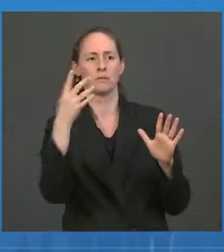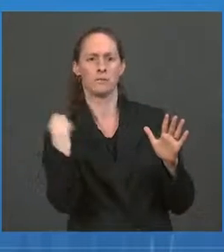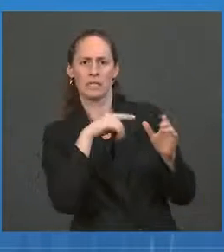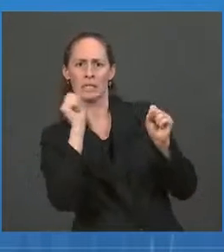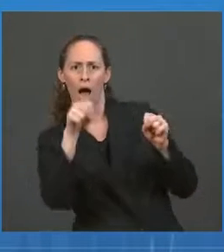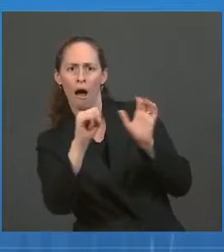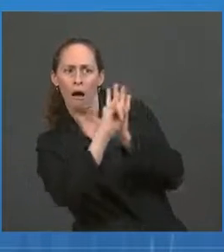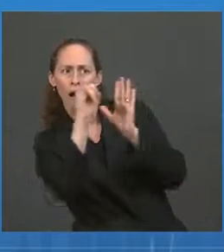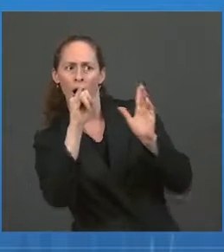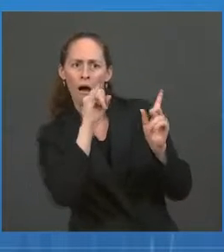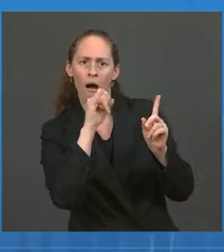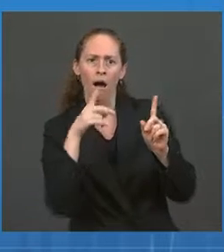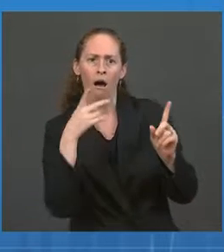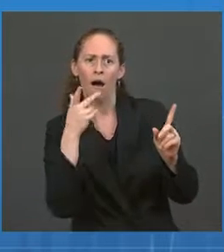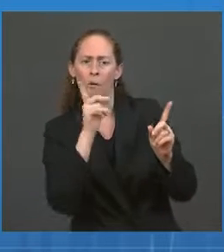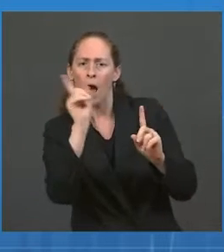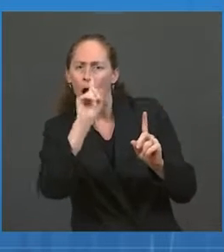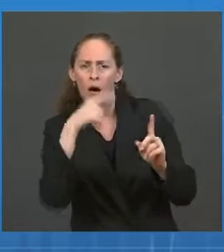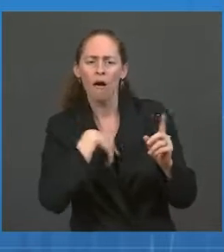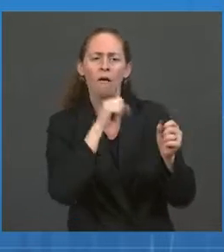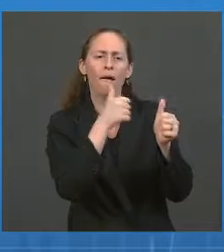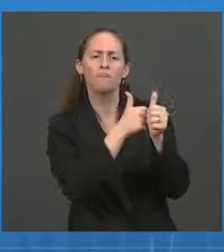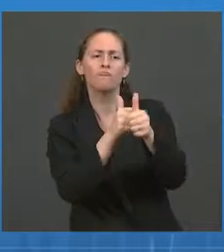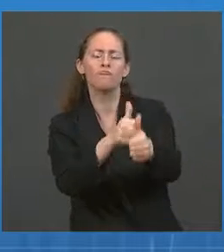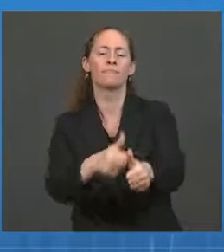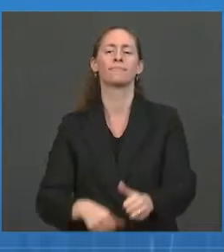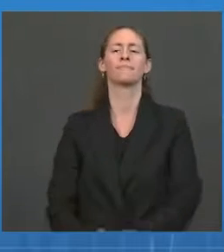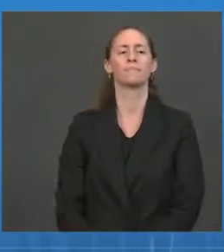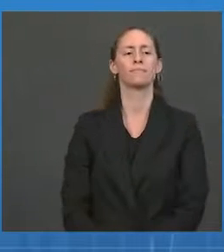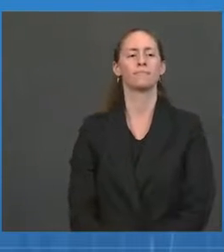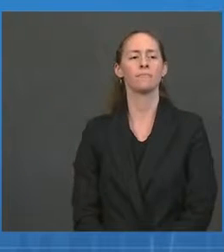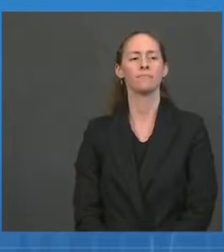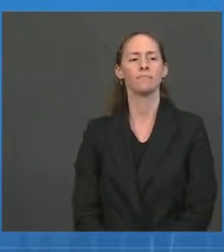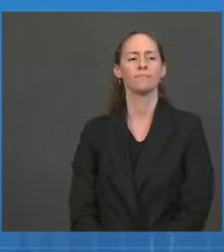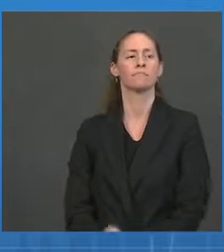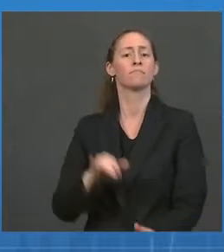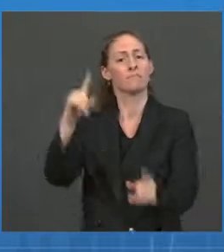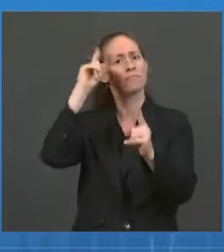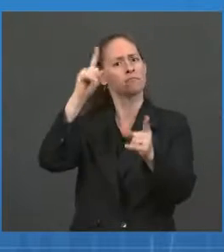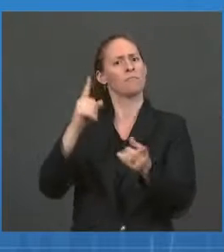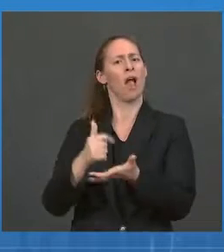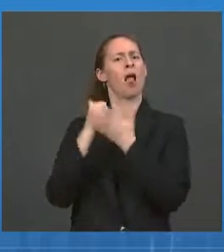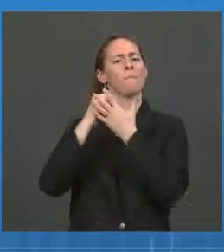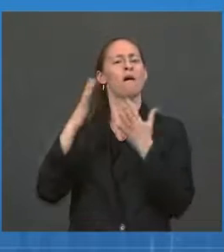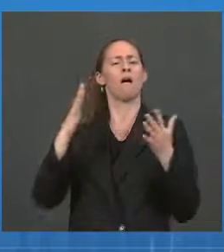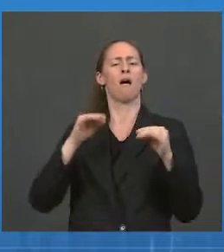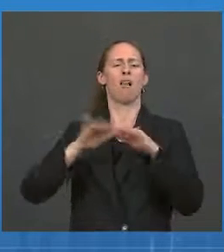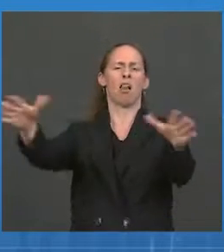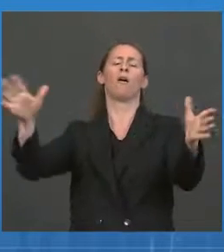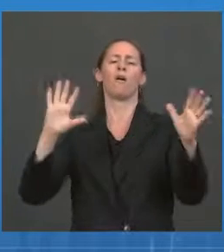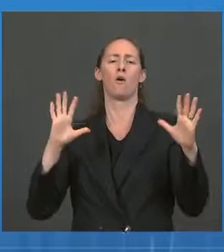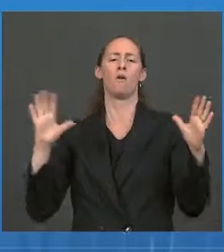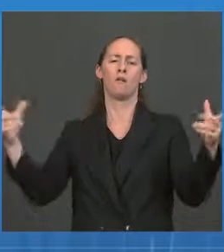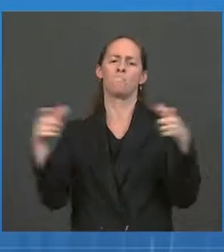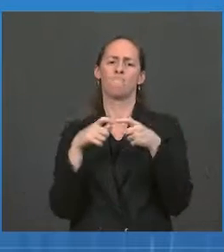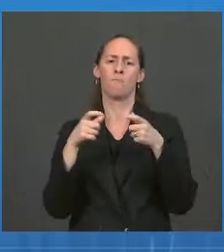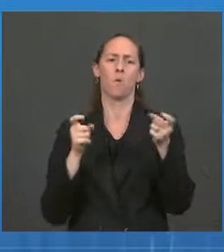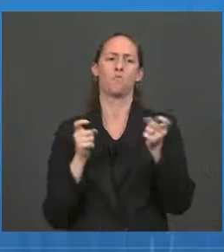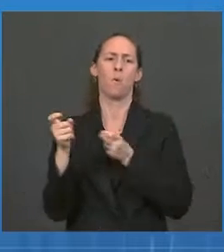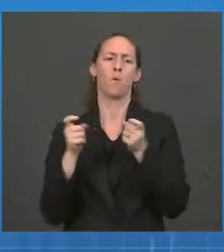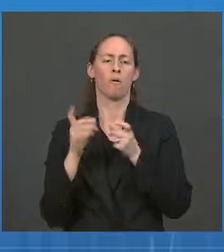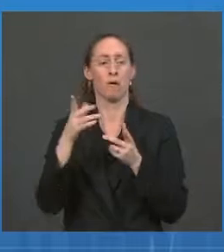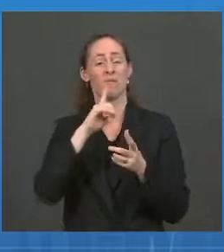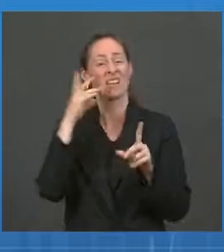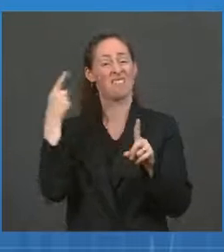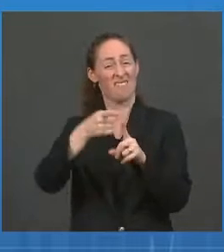COVID and influenza, and strengthen infection control. The bottom line is this. Infection prevention and control saves lives